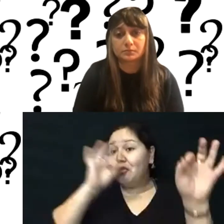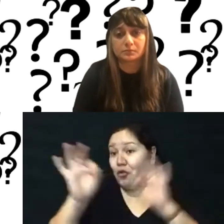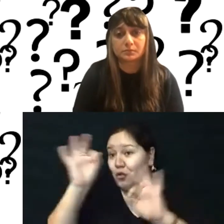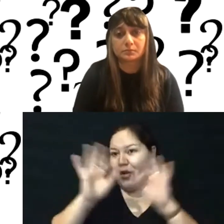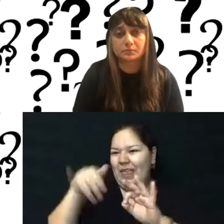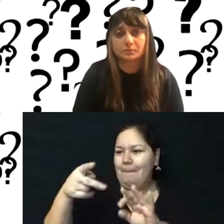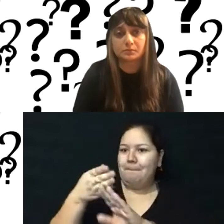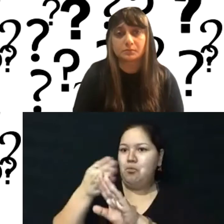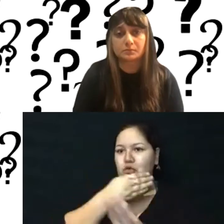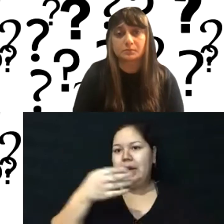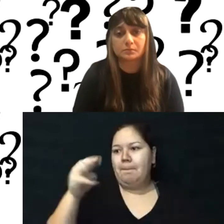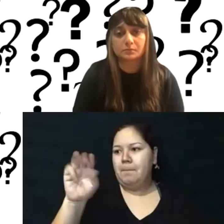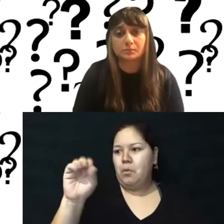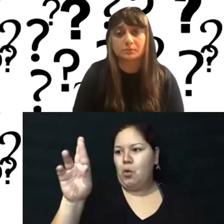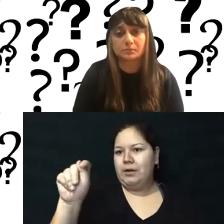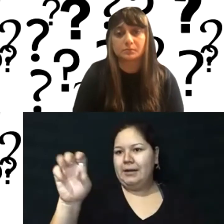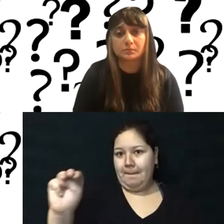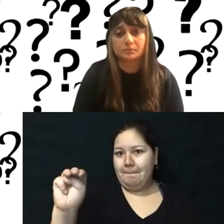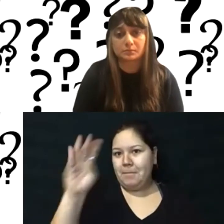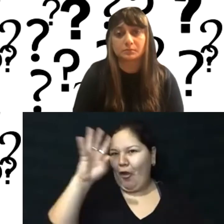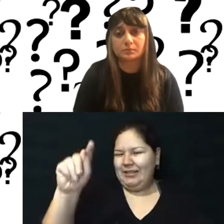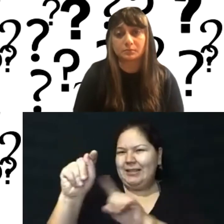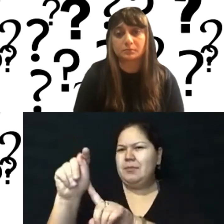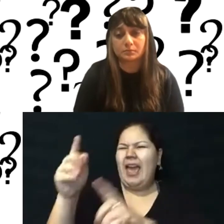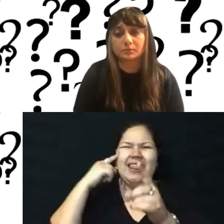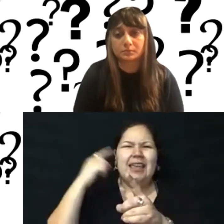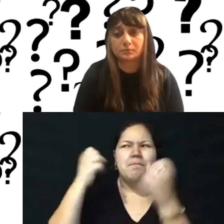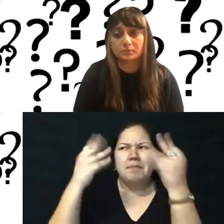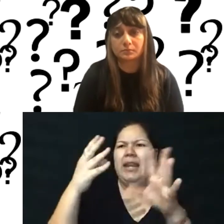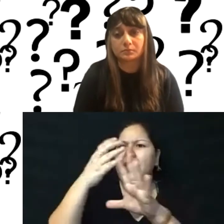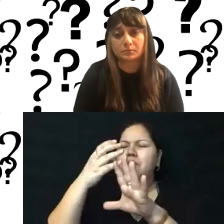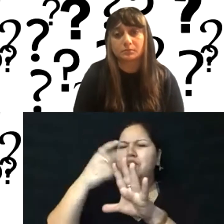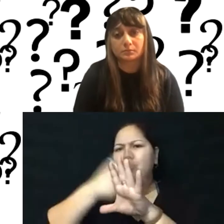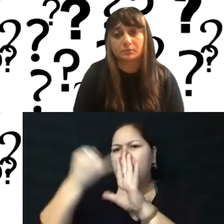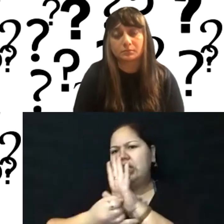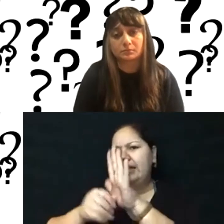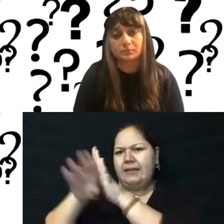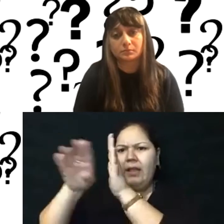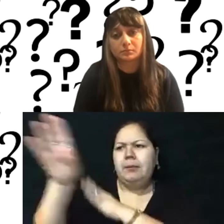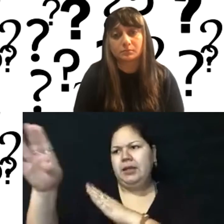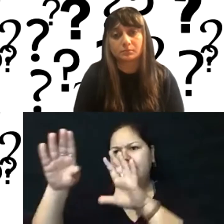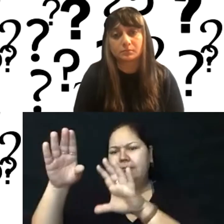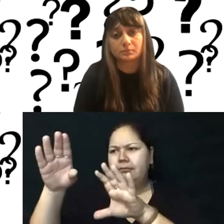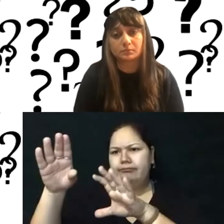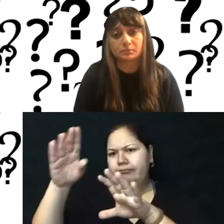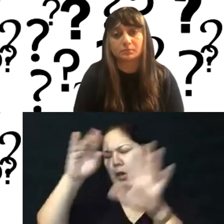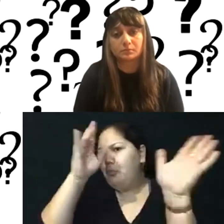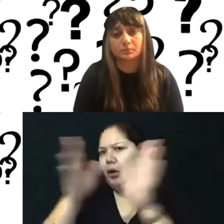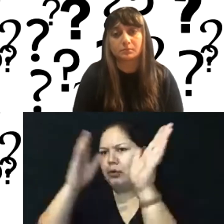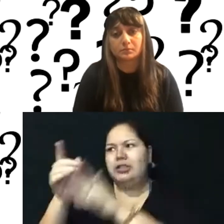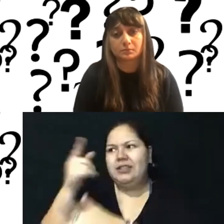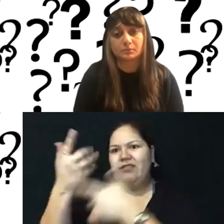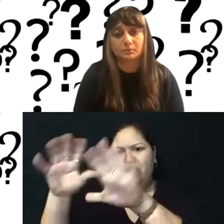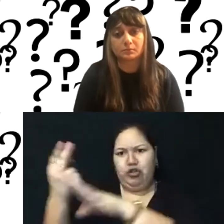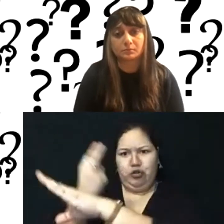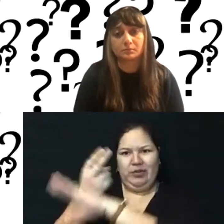-mortem concept because it's really out there in a lot of different project management methodologies of just thinking about and sharing like, well, what are the things